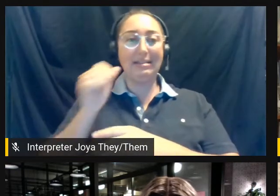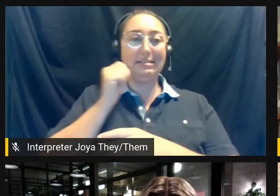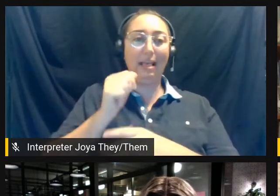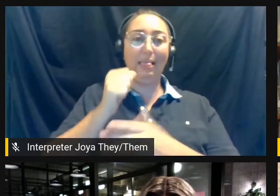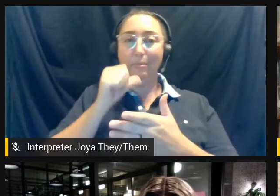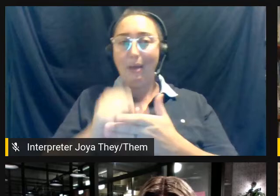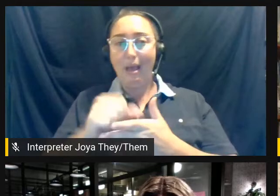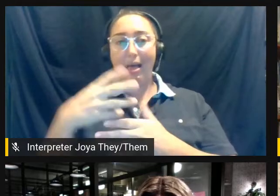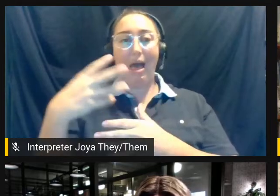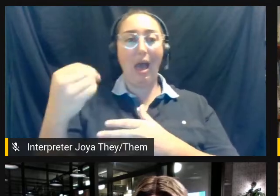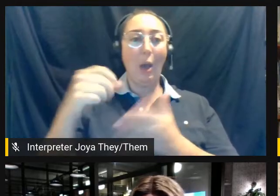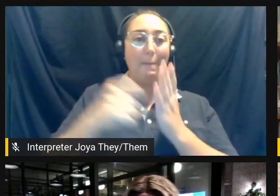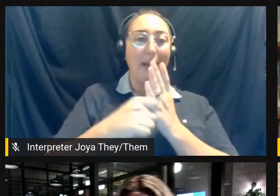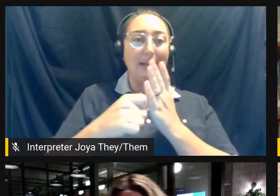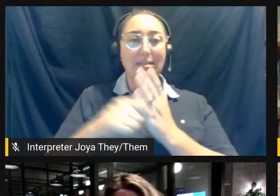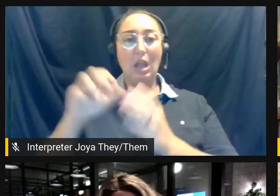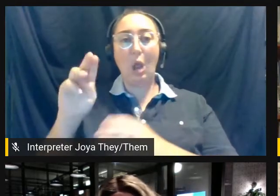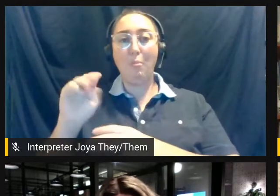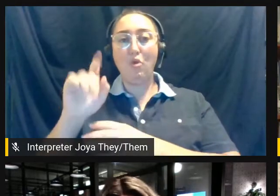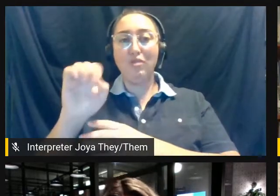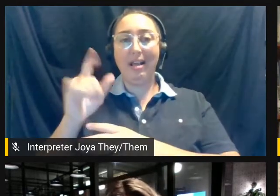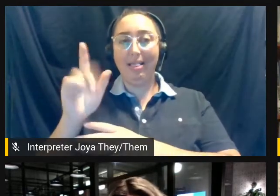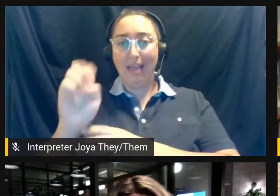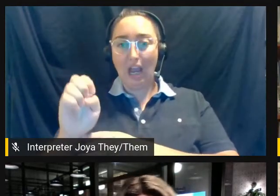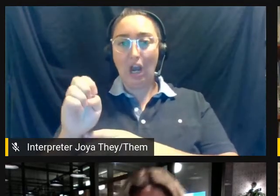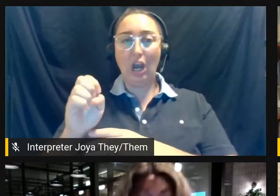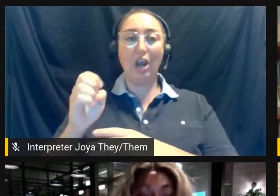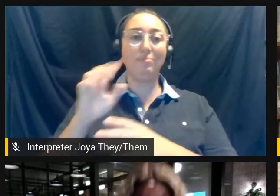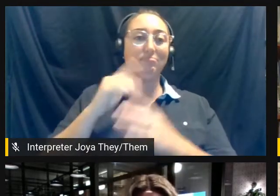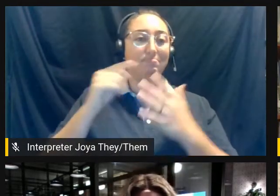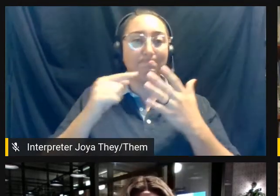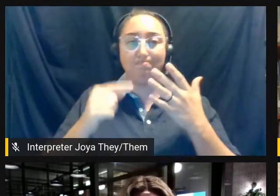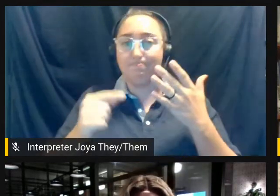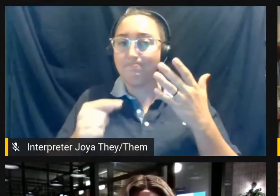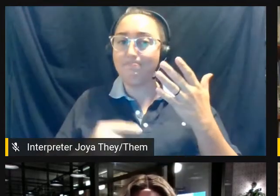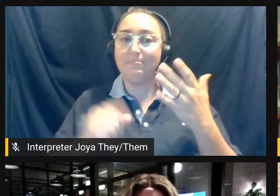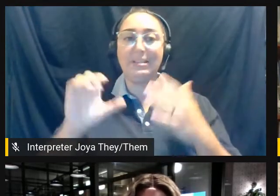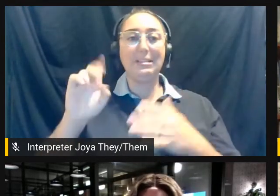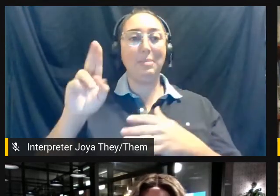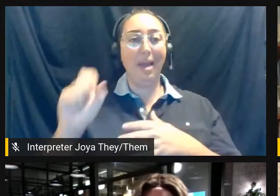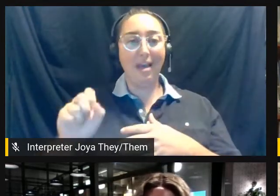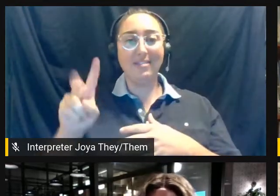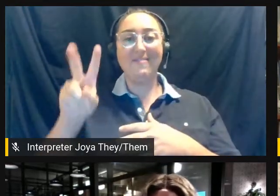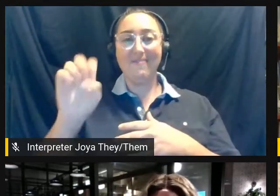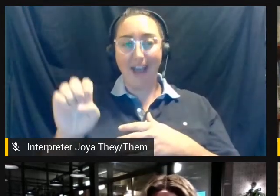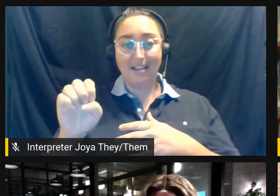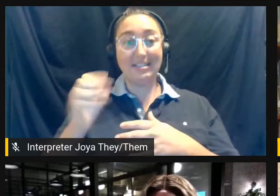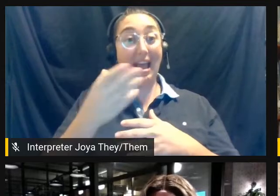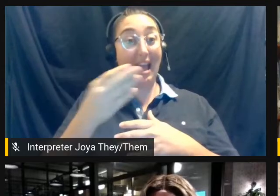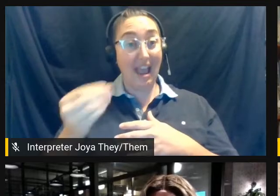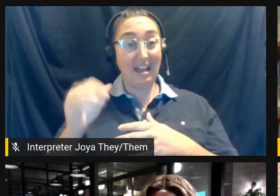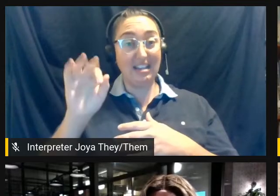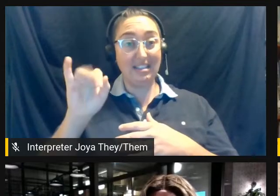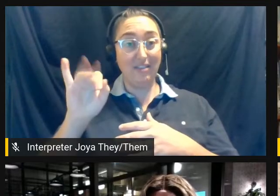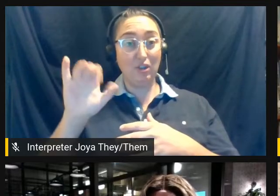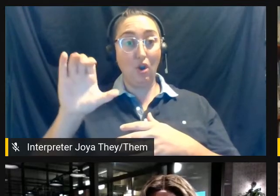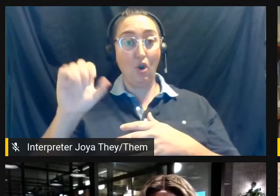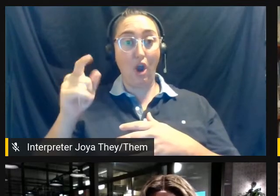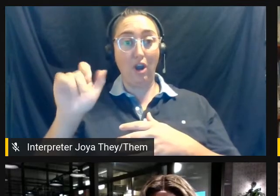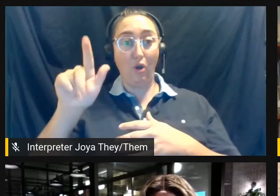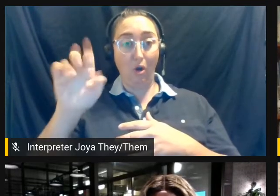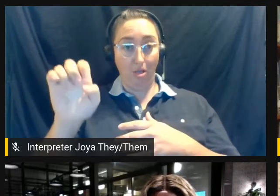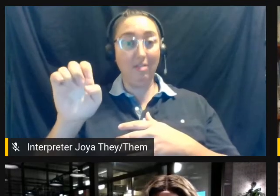Marie Claire, The Guardian, Huffington Post, CBS, Vice, and the San Francisco Chronicle.